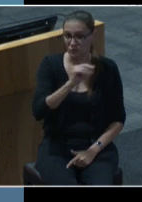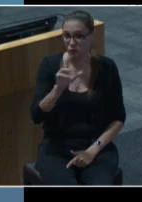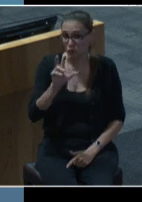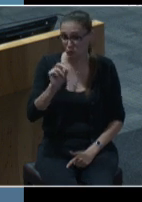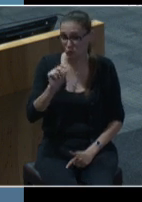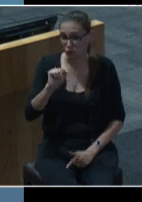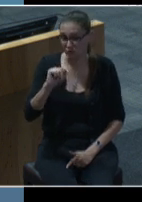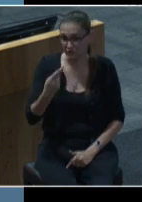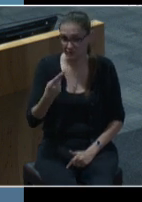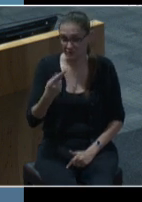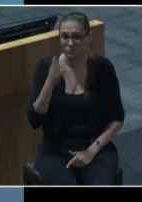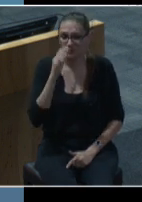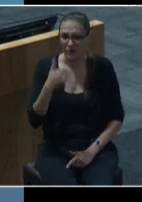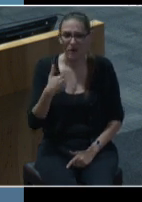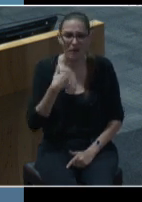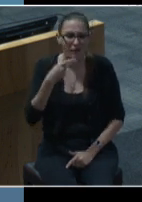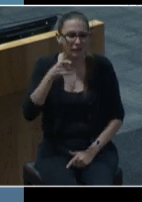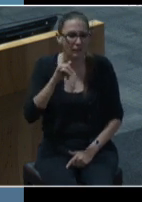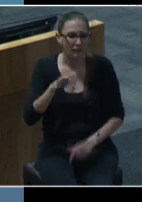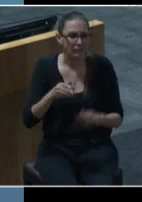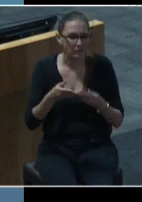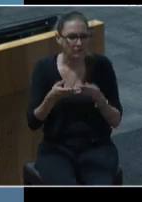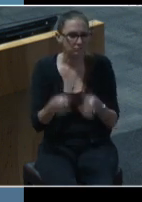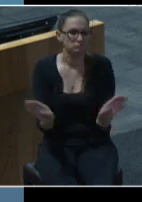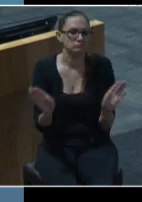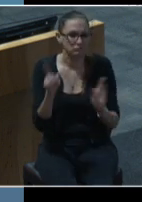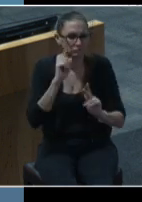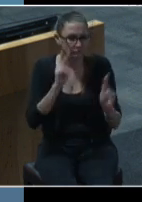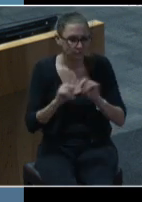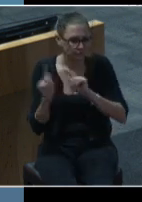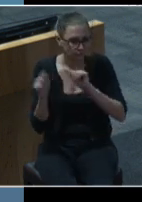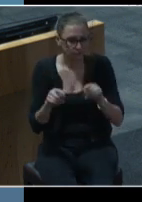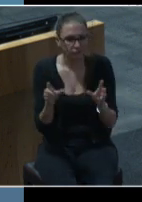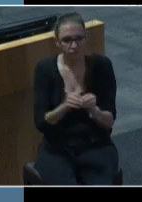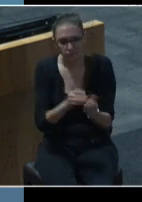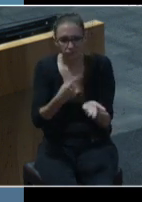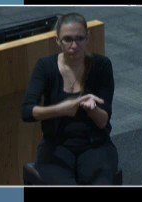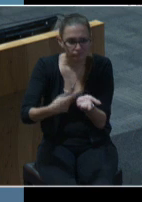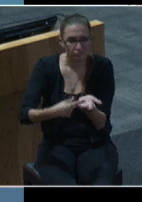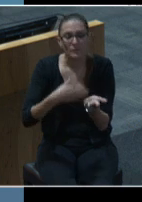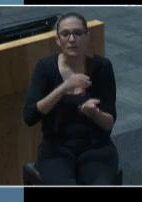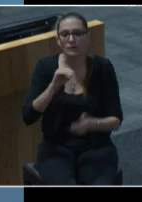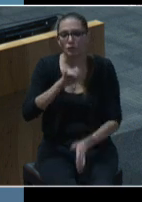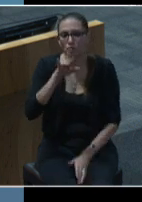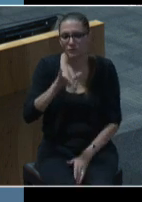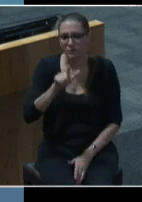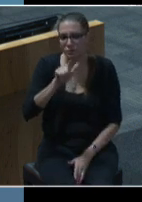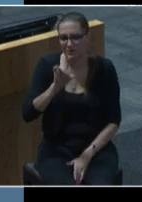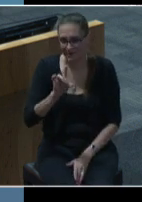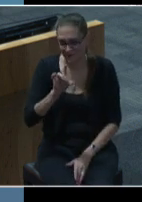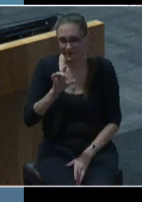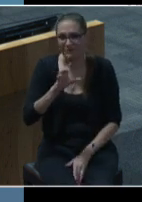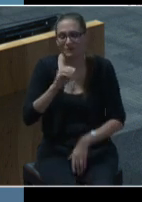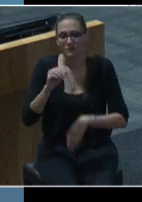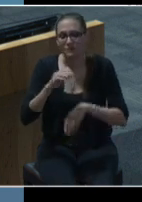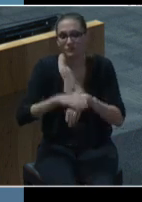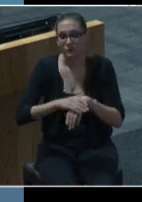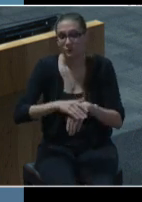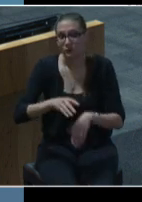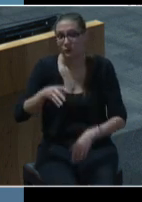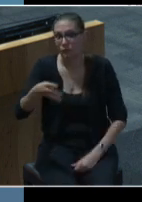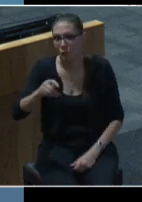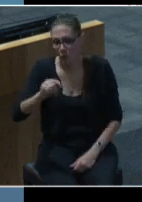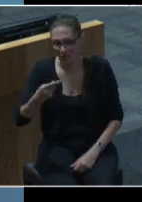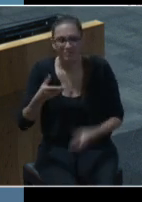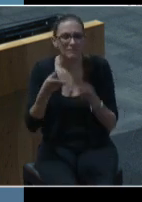public we have council work sessions on July 28th and also on the 4th that our public